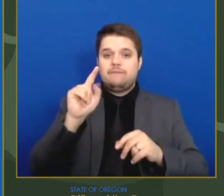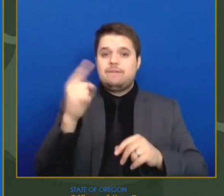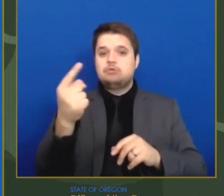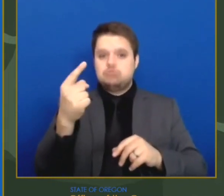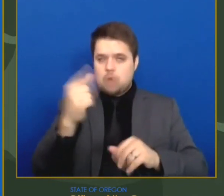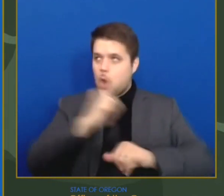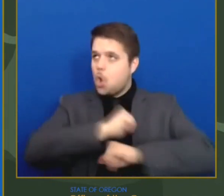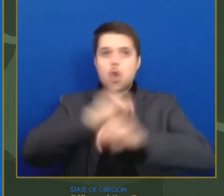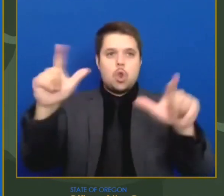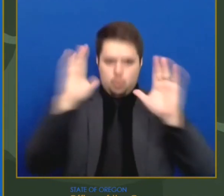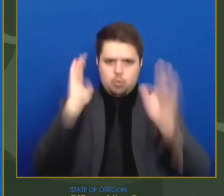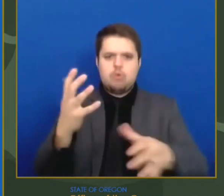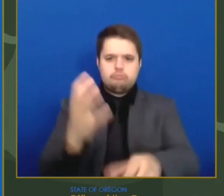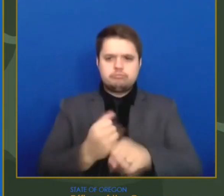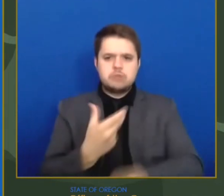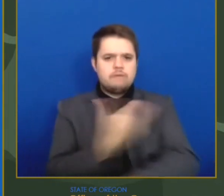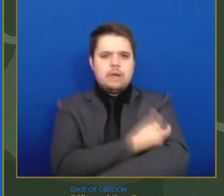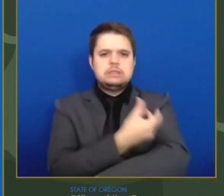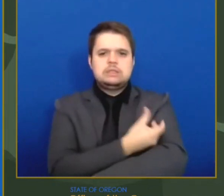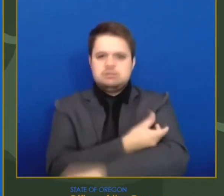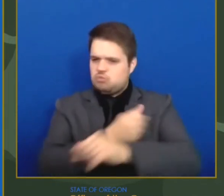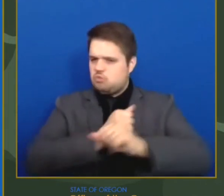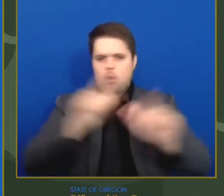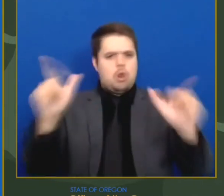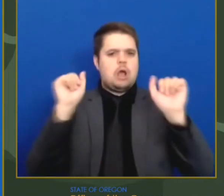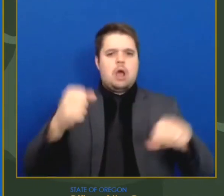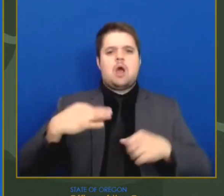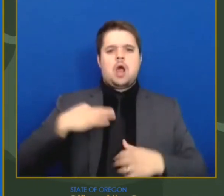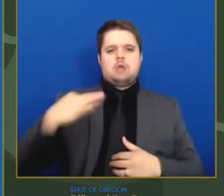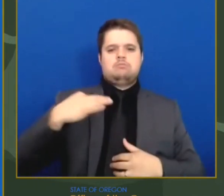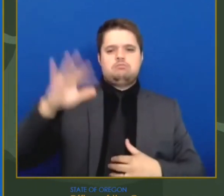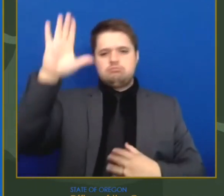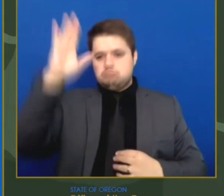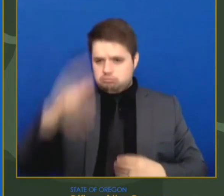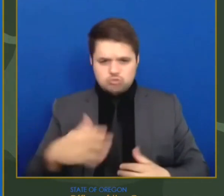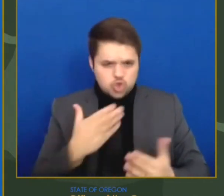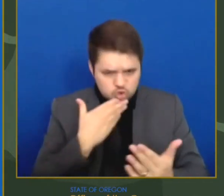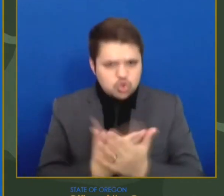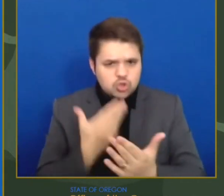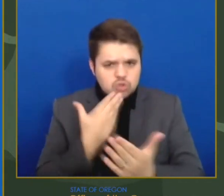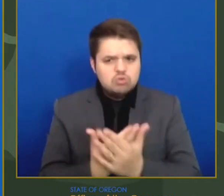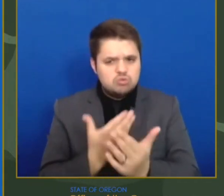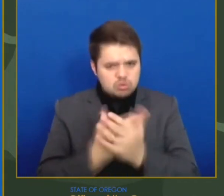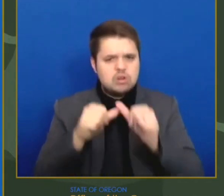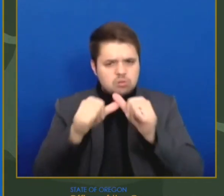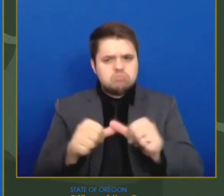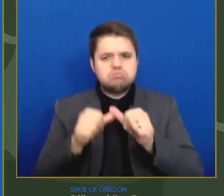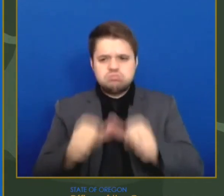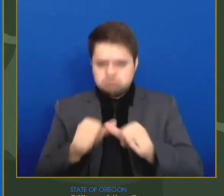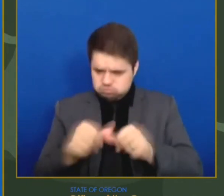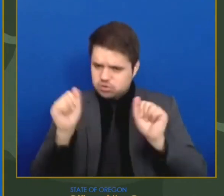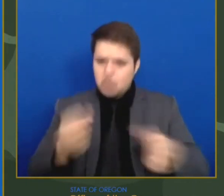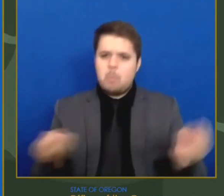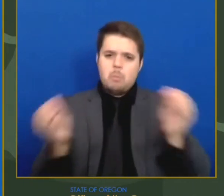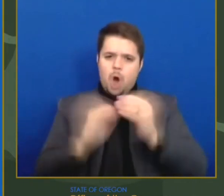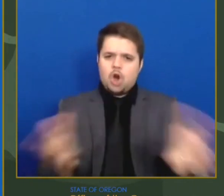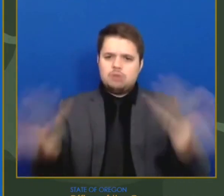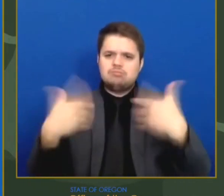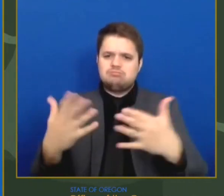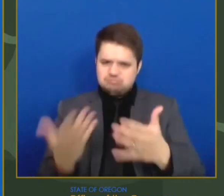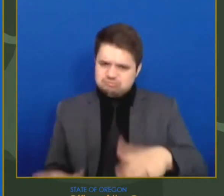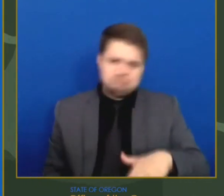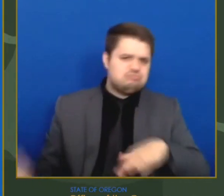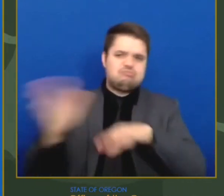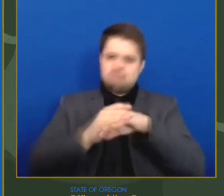Oregon's vaccinators have the capacity to double our current average number of doses administered per day, which is about 24,000 today.